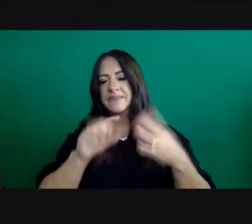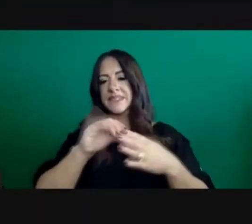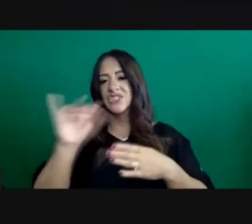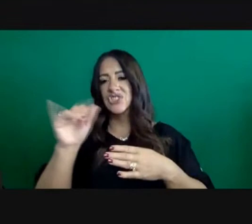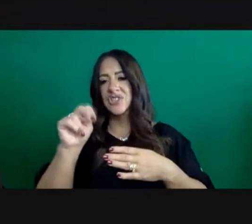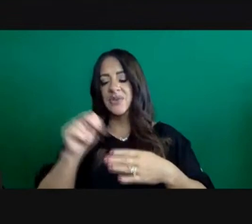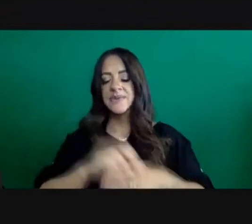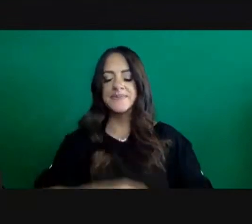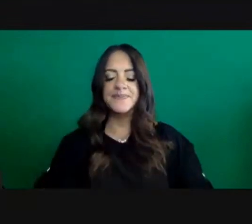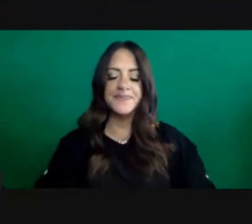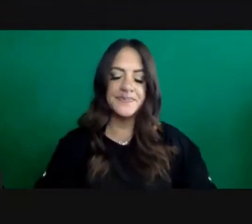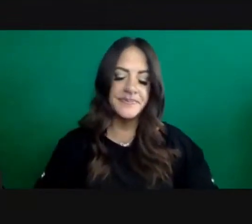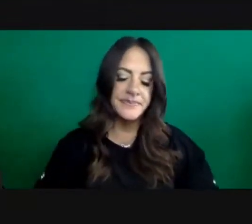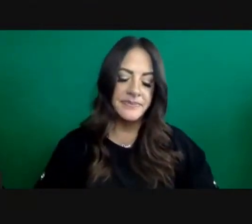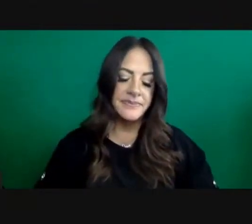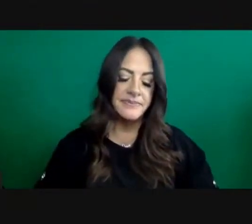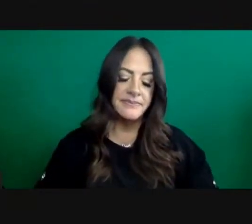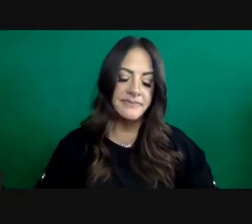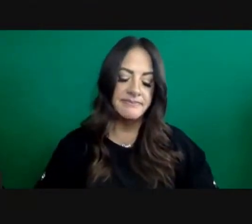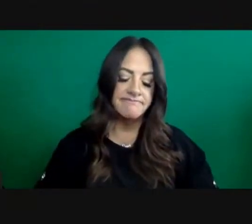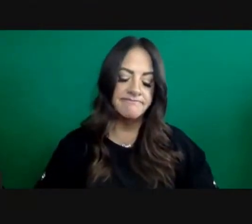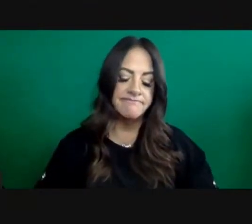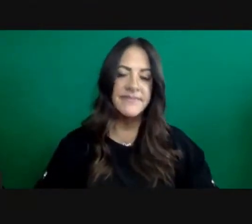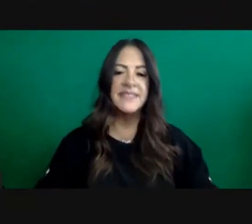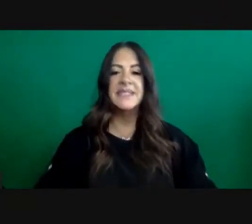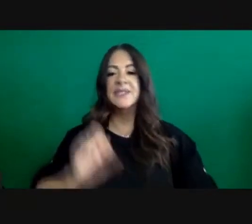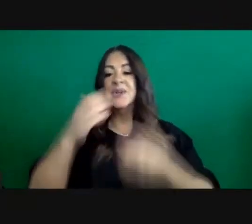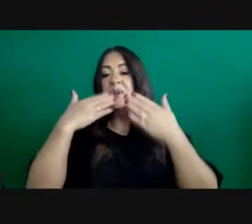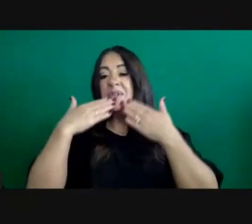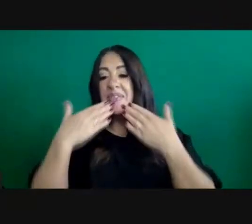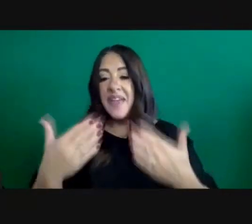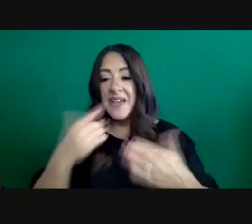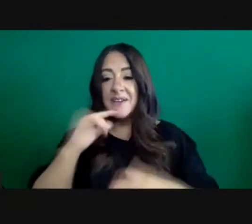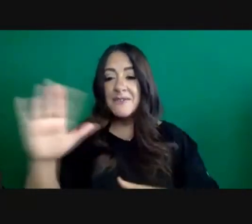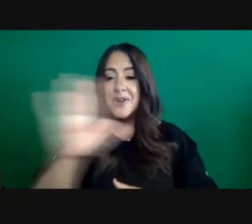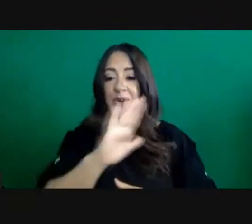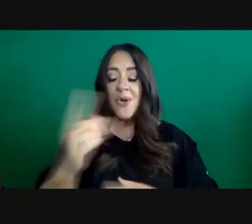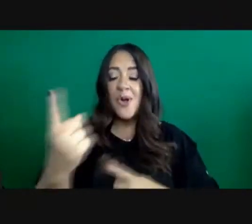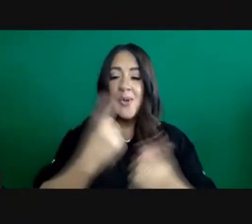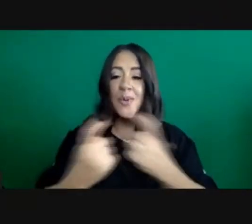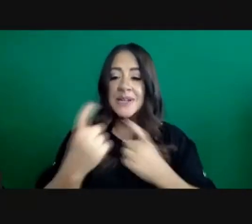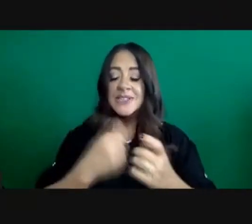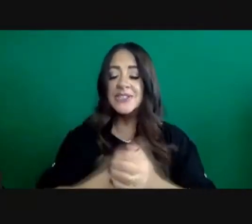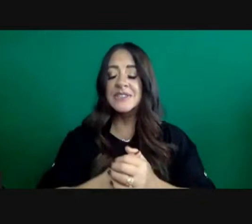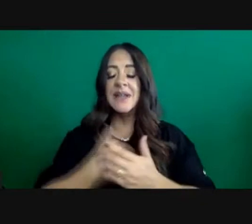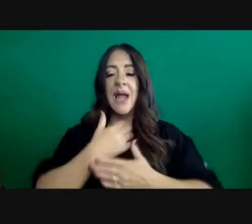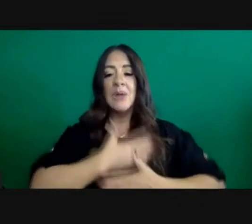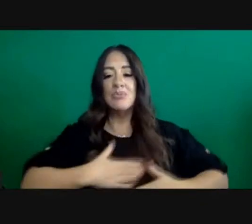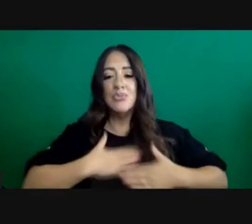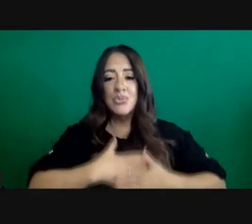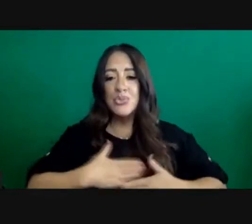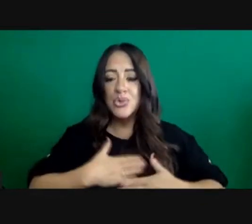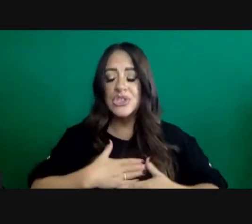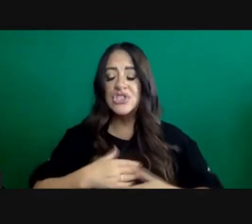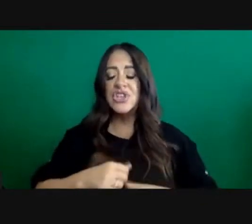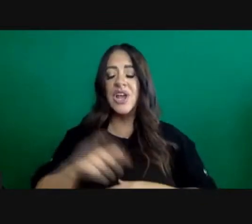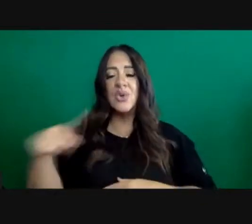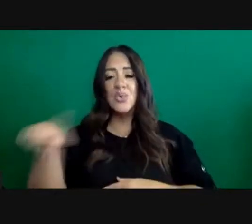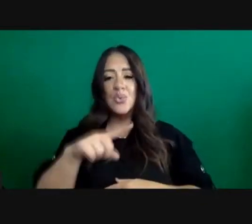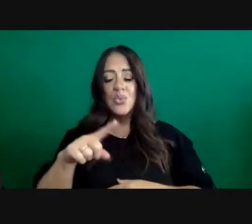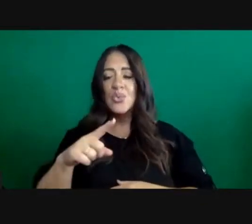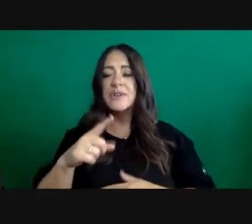So with that, I know it was a lot of information. I appreciate a chance to answer all the questions, appreciate the reporters who